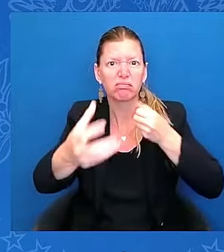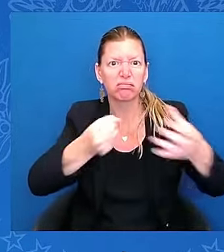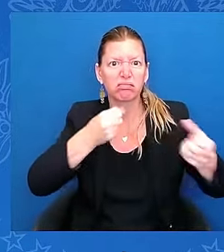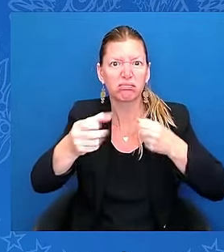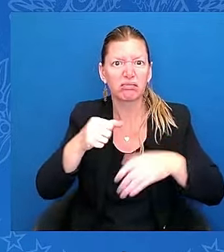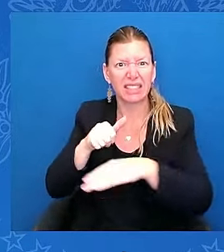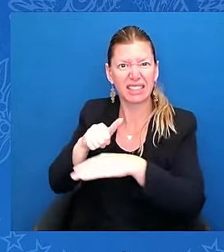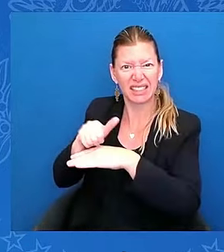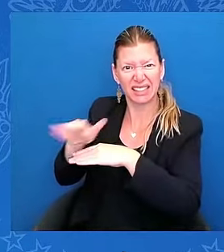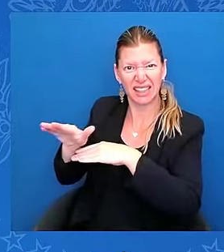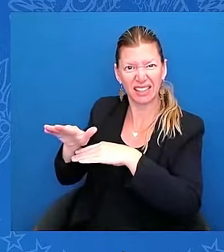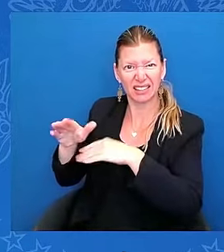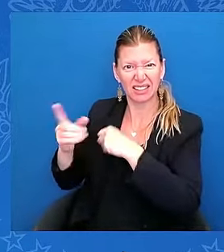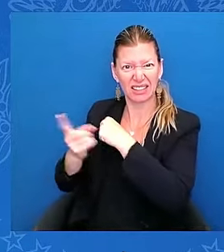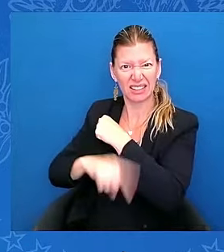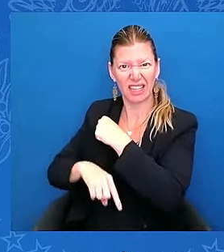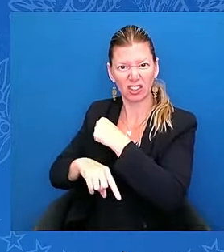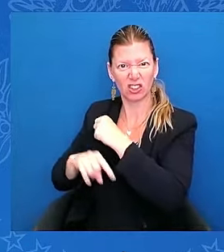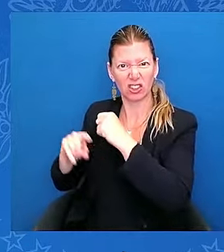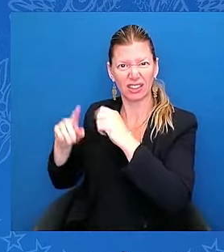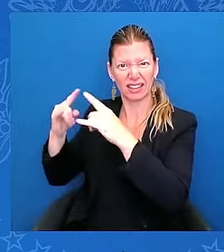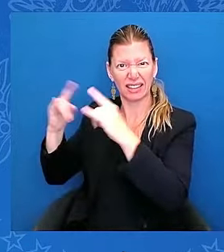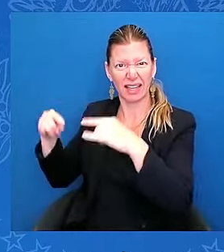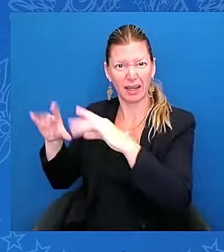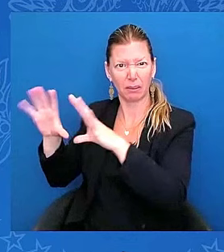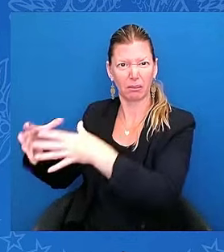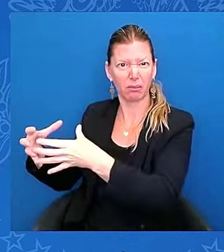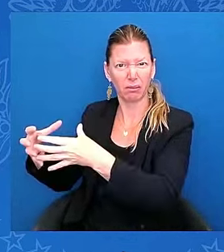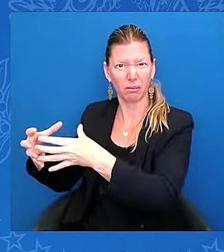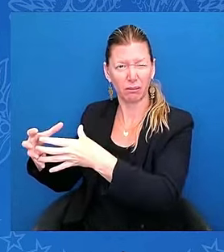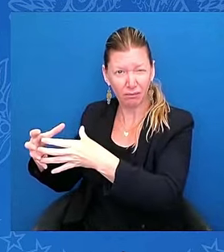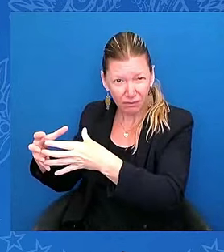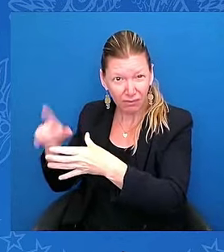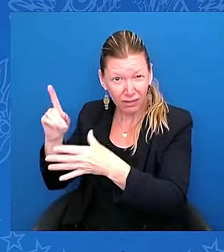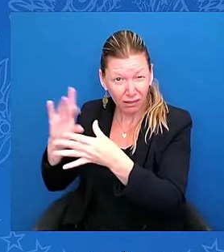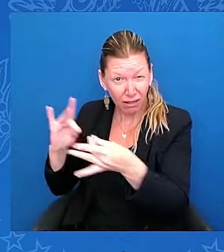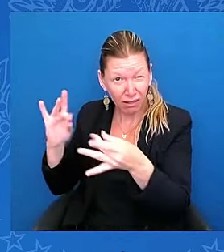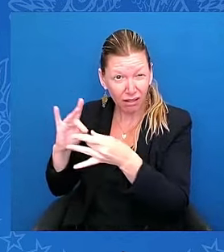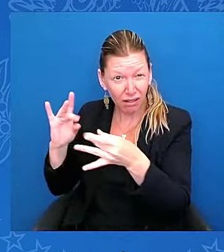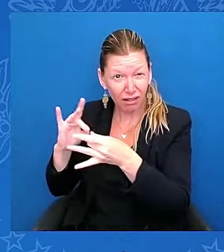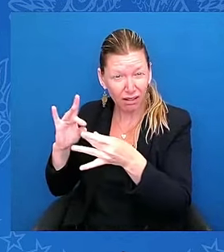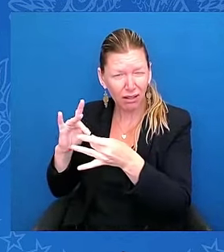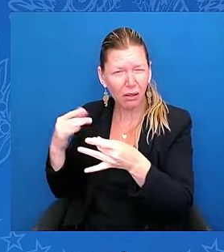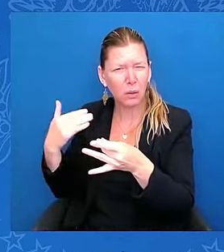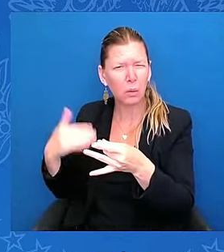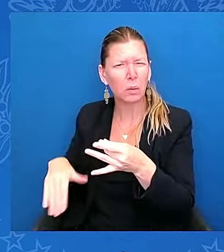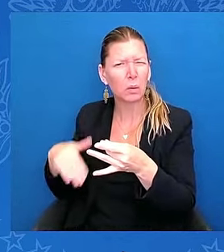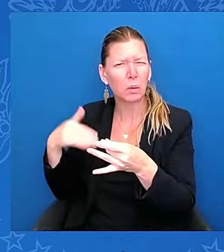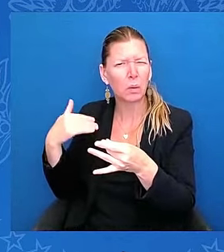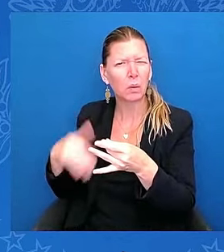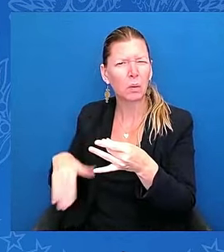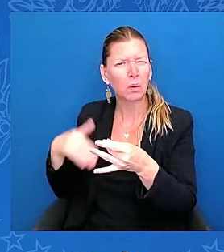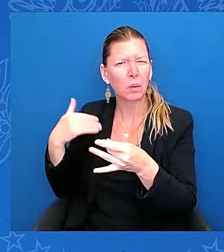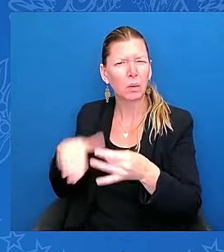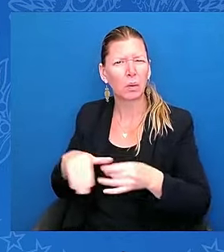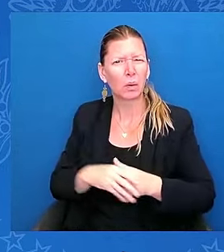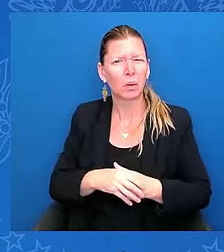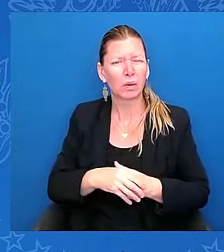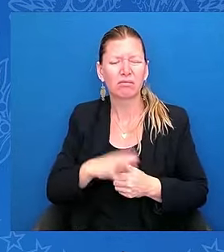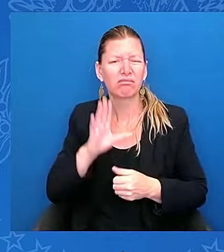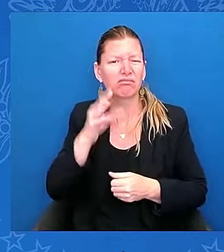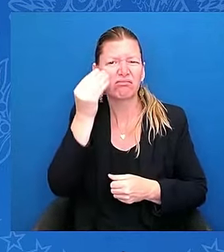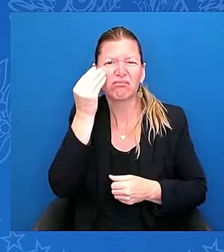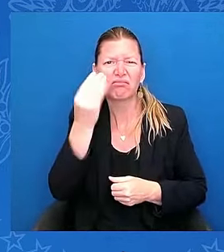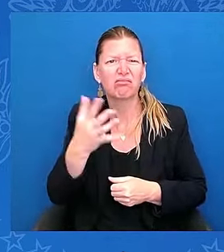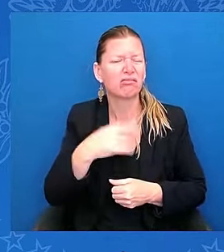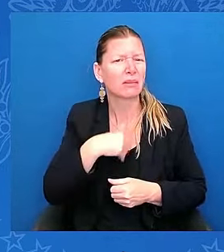out loud. And it's outrageous. Folks, I'm not interested in playing politics with the border or immigration. I'm interested in